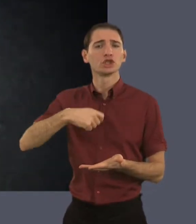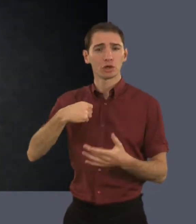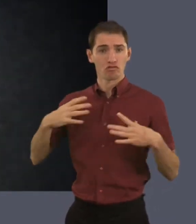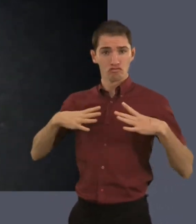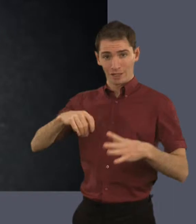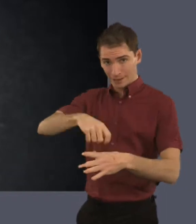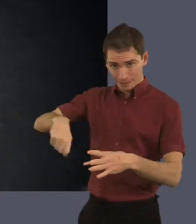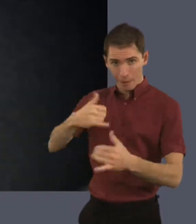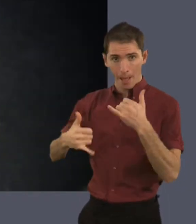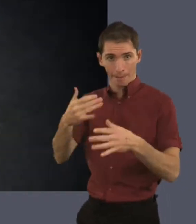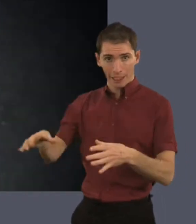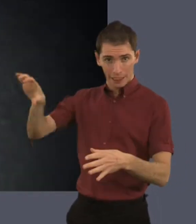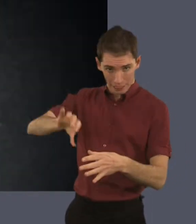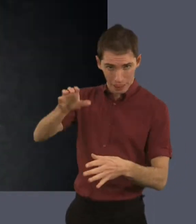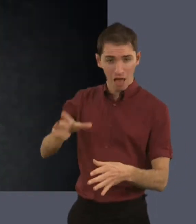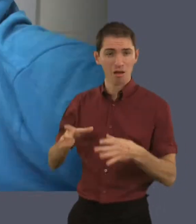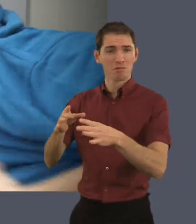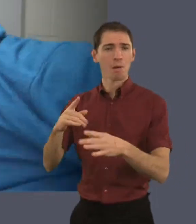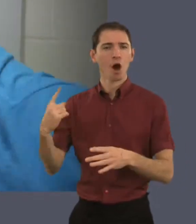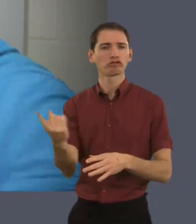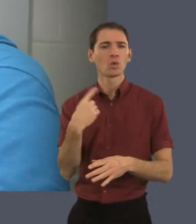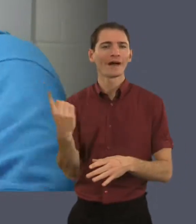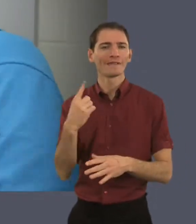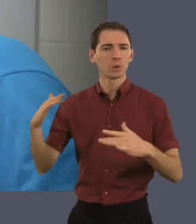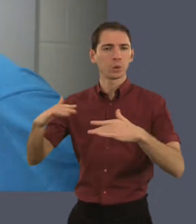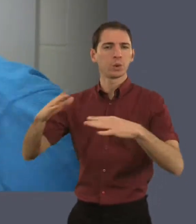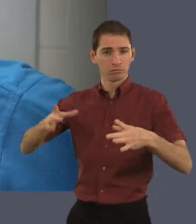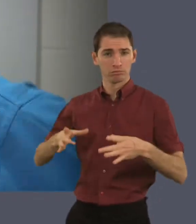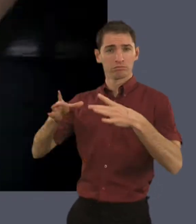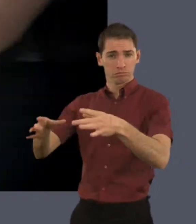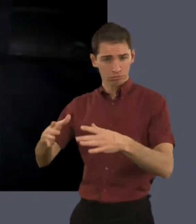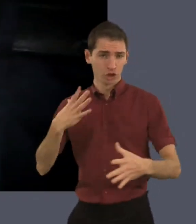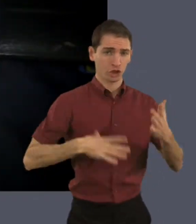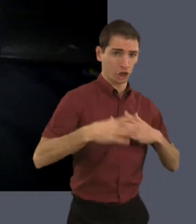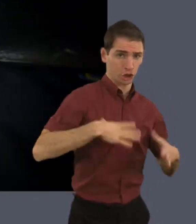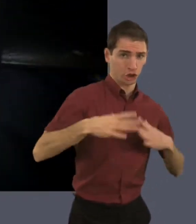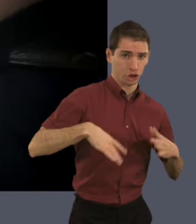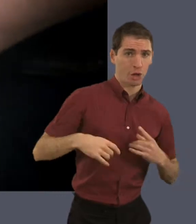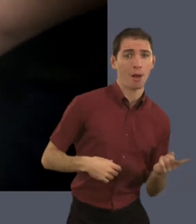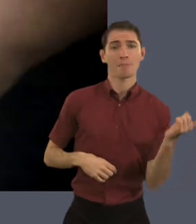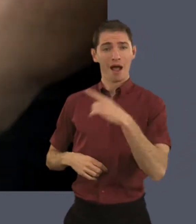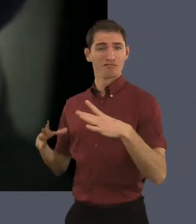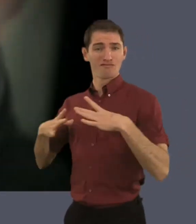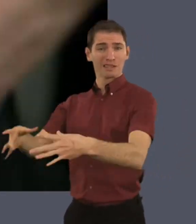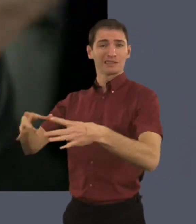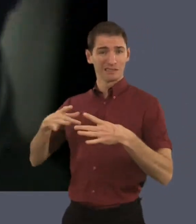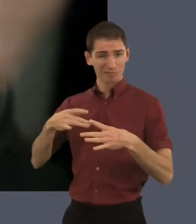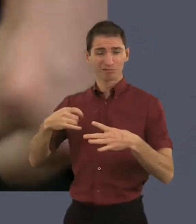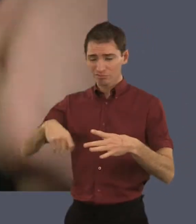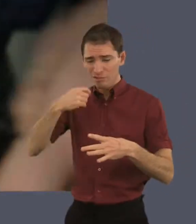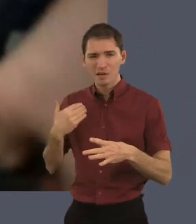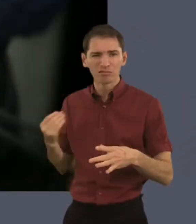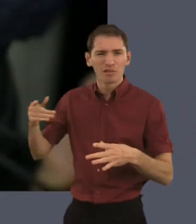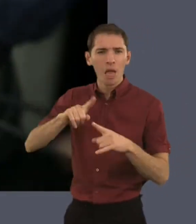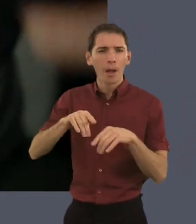I have it all ready. Milk in. Stick it in the microwave for two minutes. Go and get changed. And by the time we get back, it's ready. And then I have stuff like